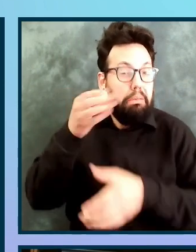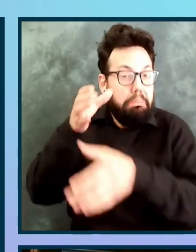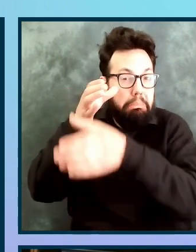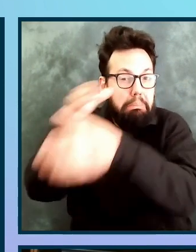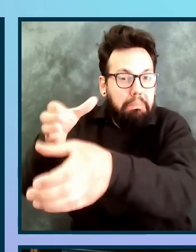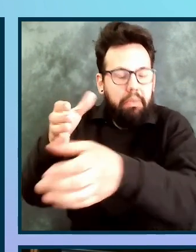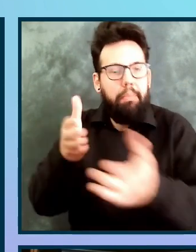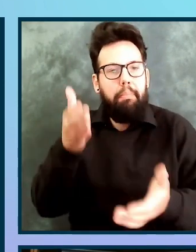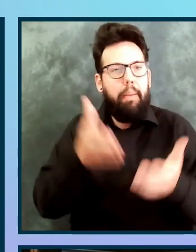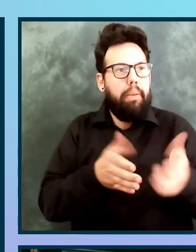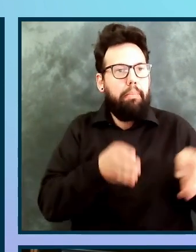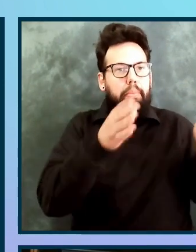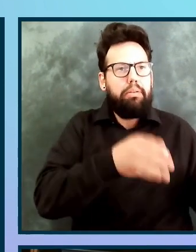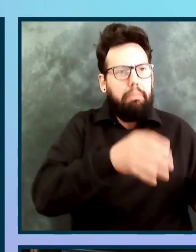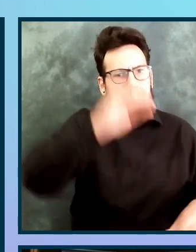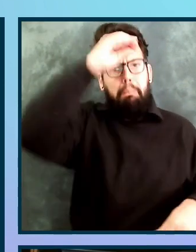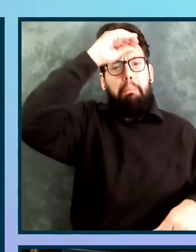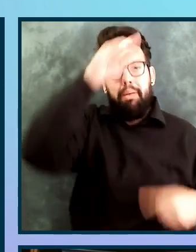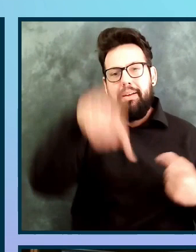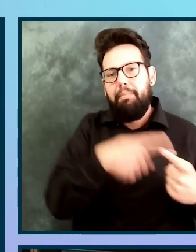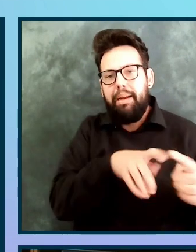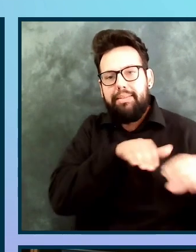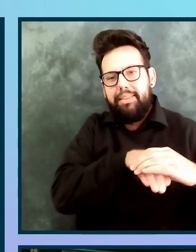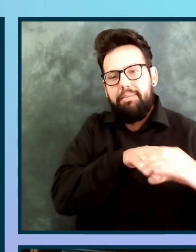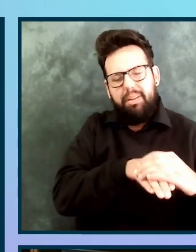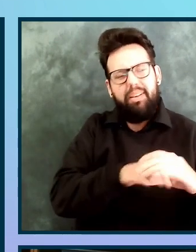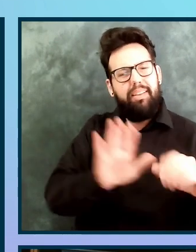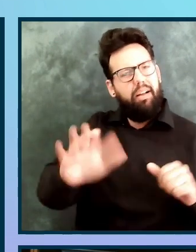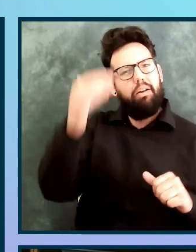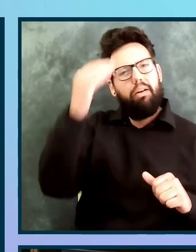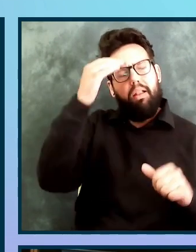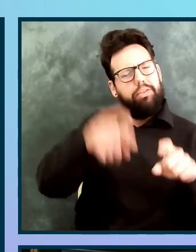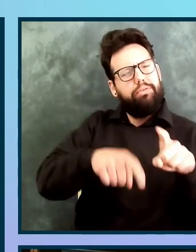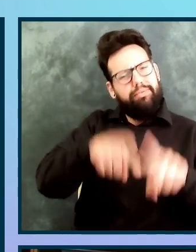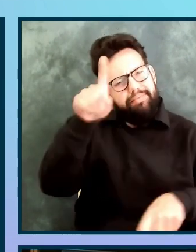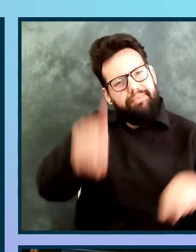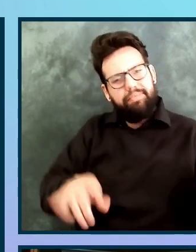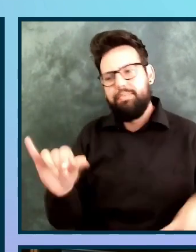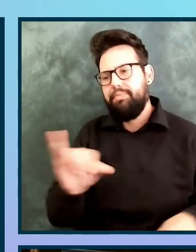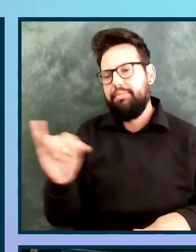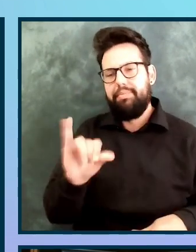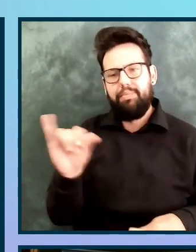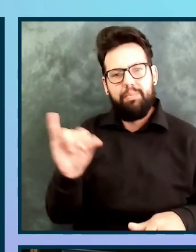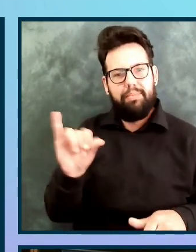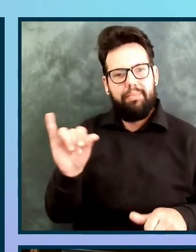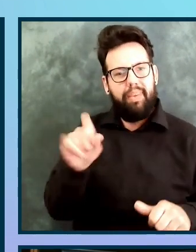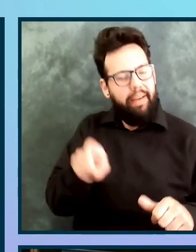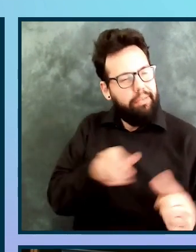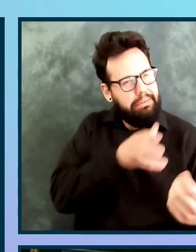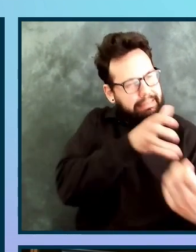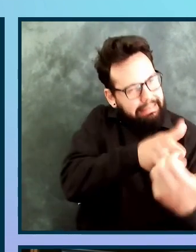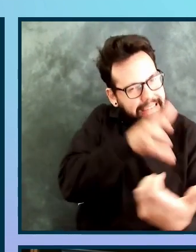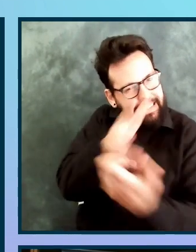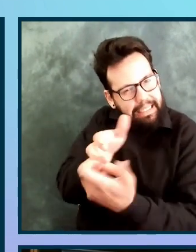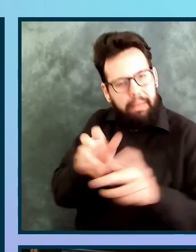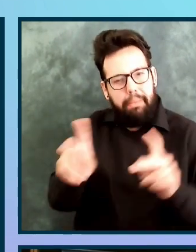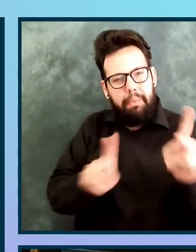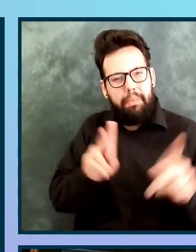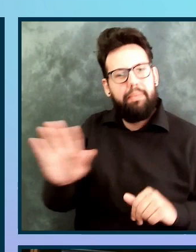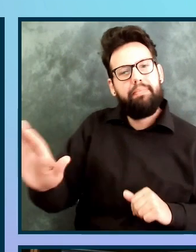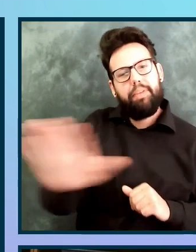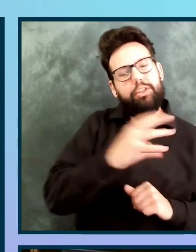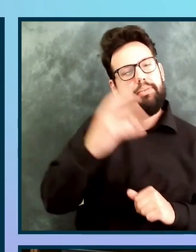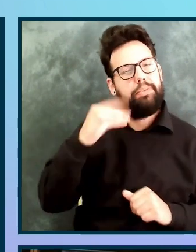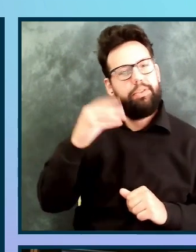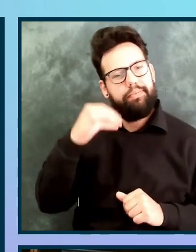about accessibility, while others might have some knowledge or a lot of knowledge. You need to meet each of them where they are. The capacity